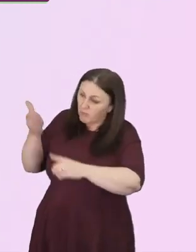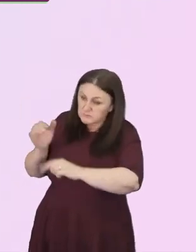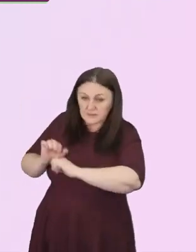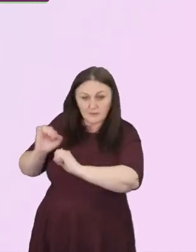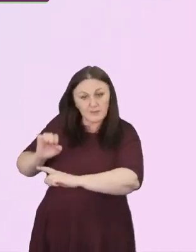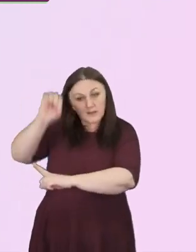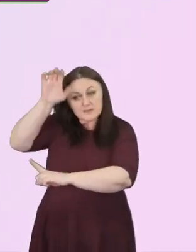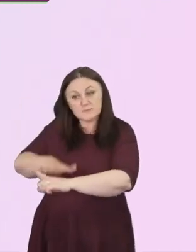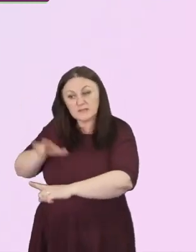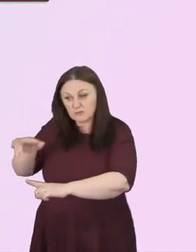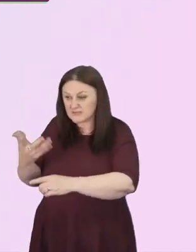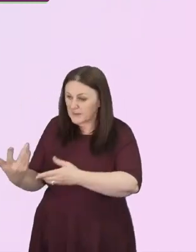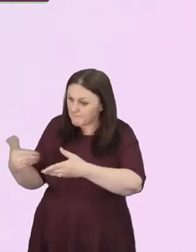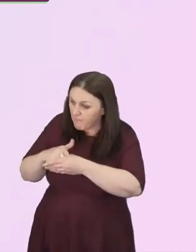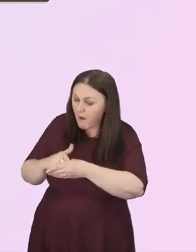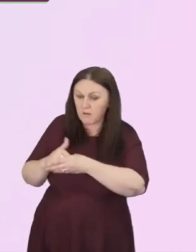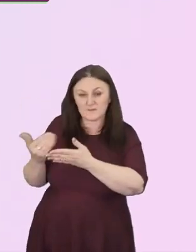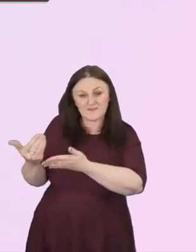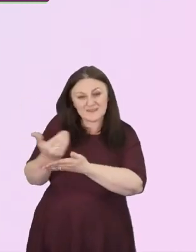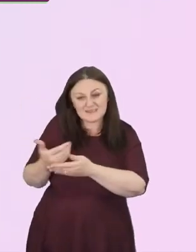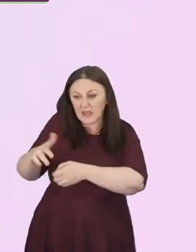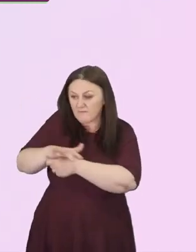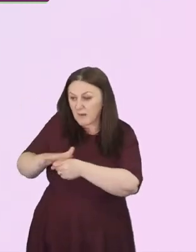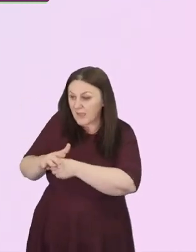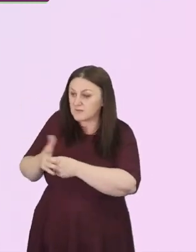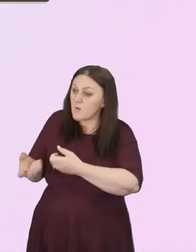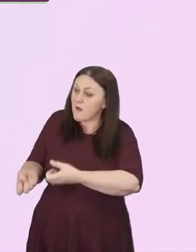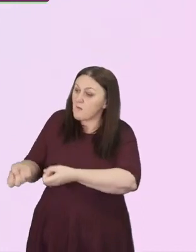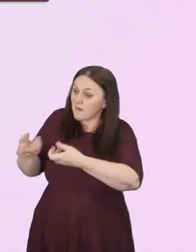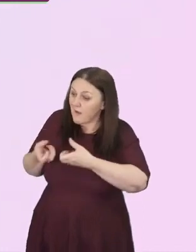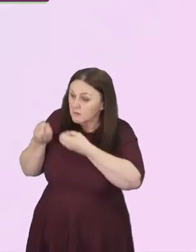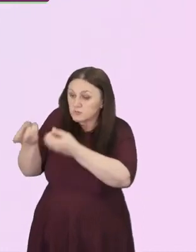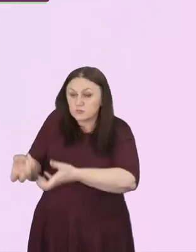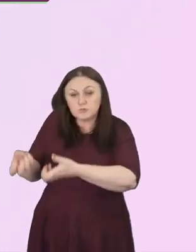safe, honest space in which to talk about racism.